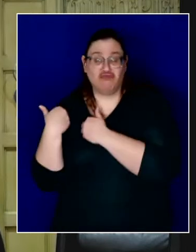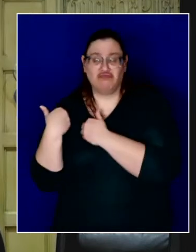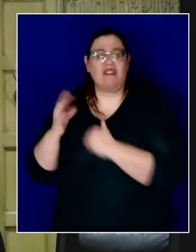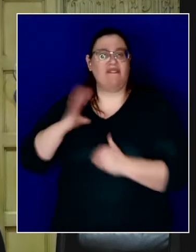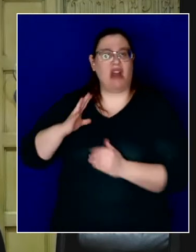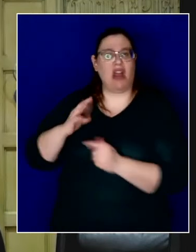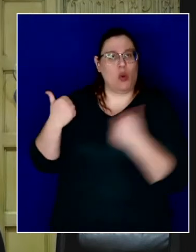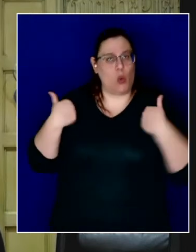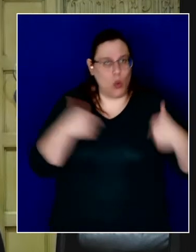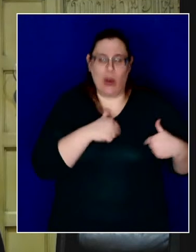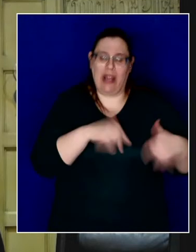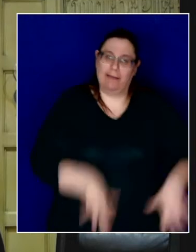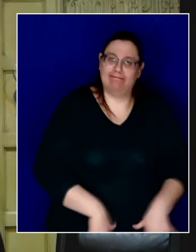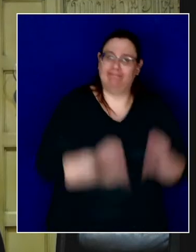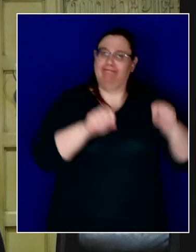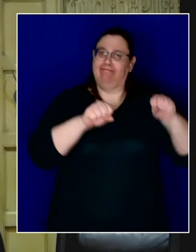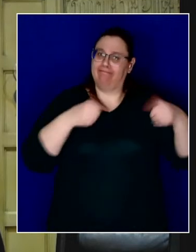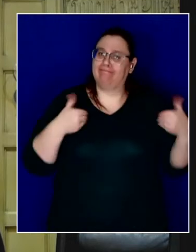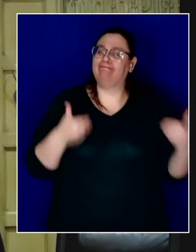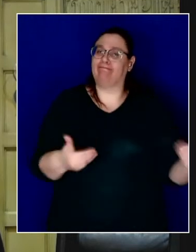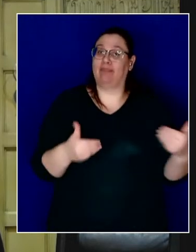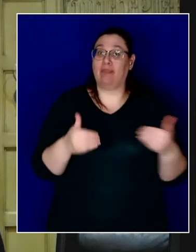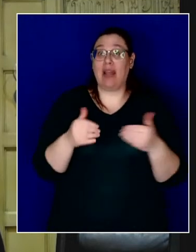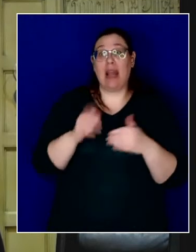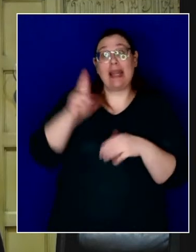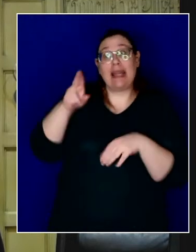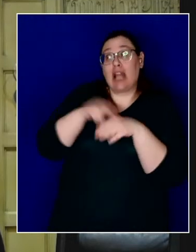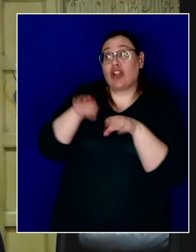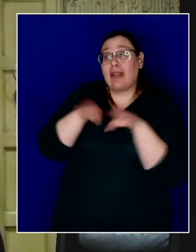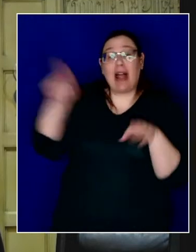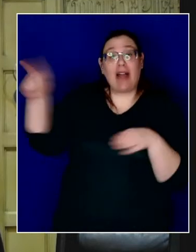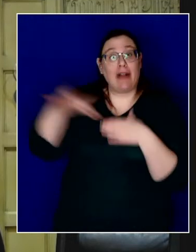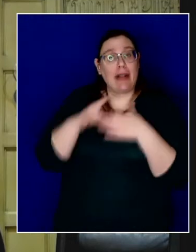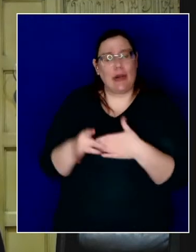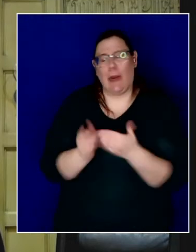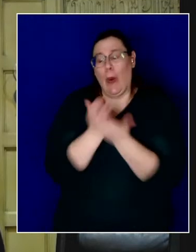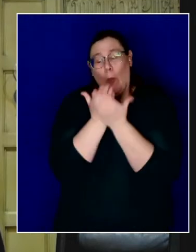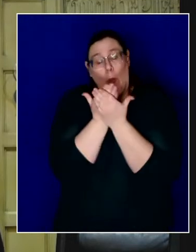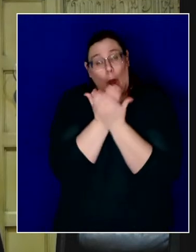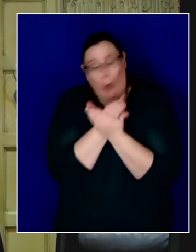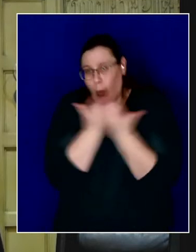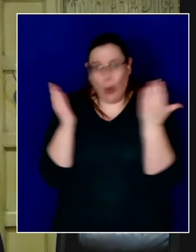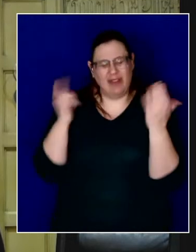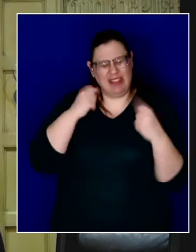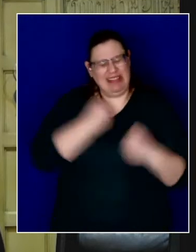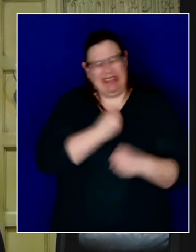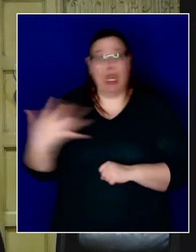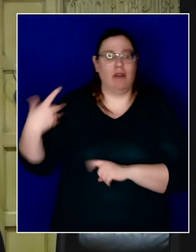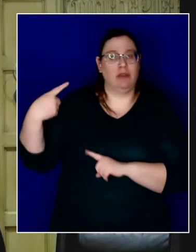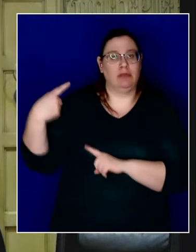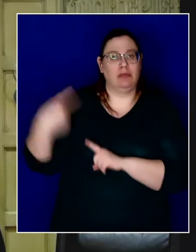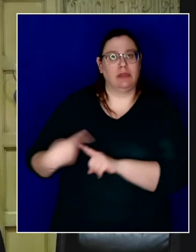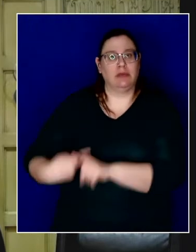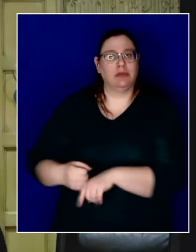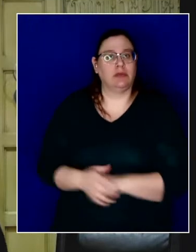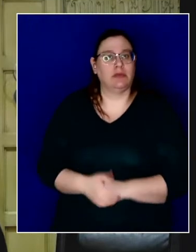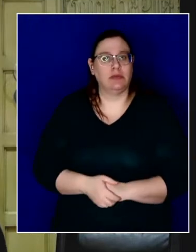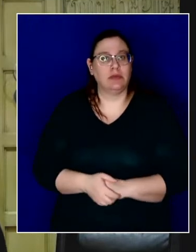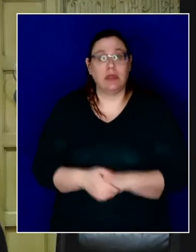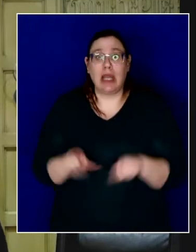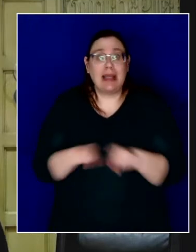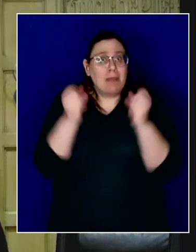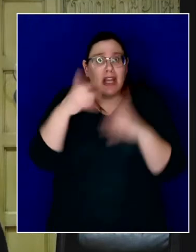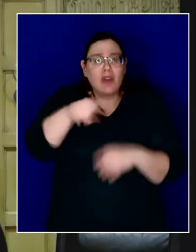in place, and that leadership at the national level has been glaringly absent for so many months. And like so many of you, I'm